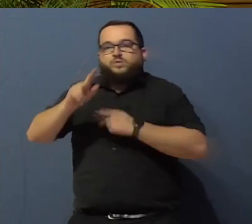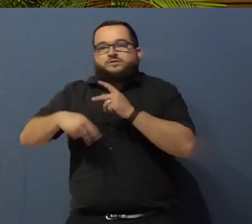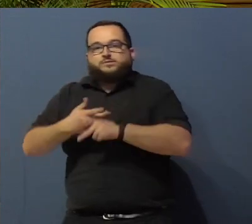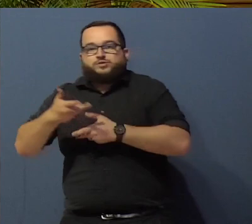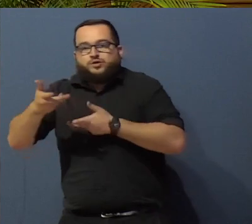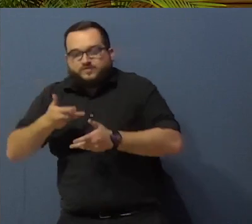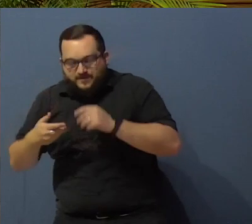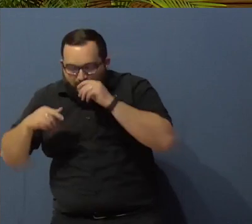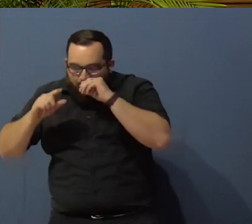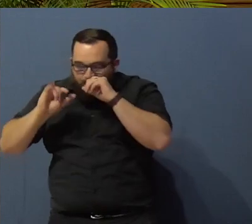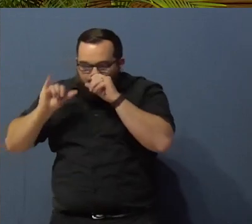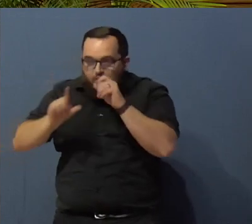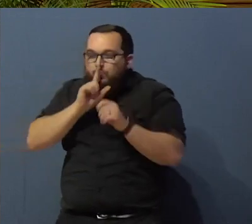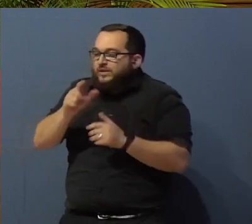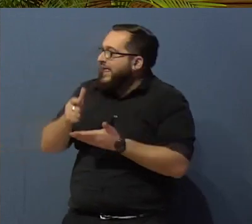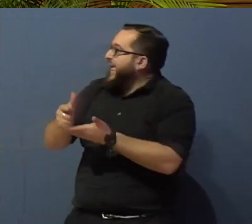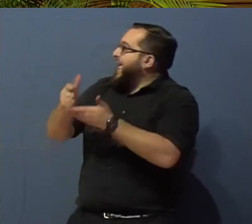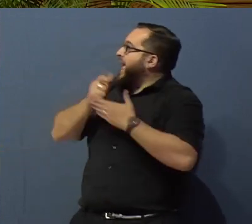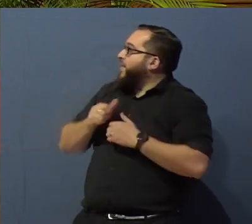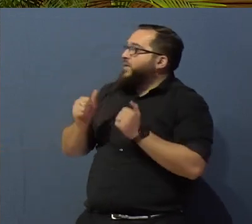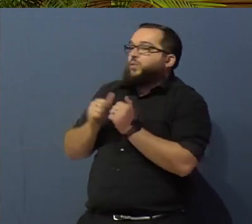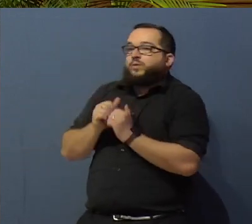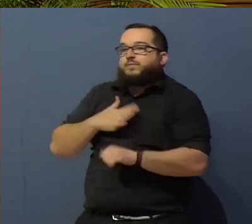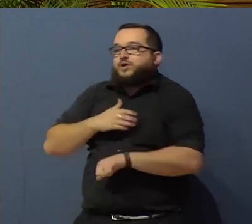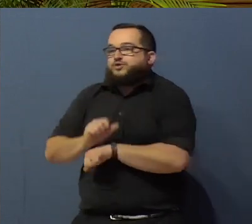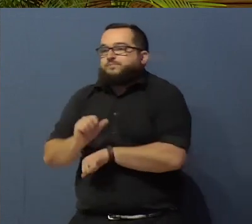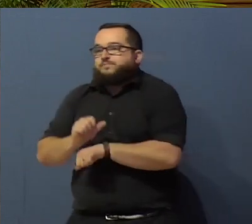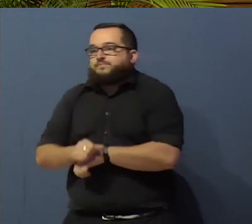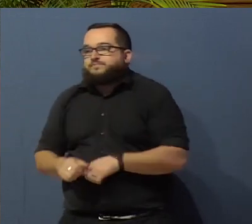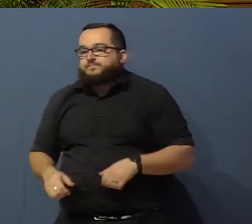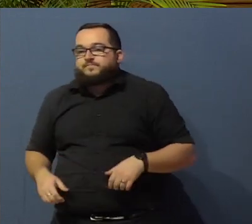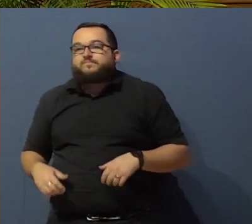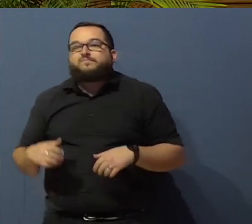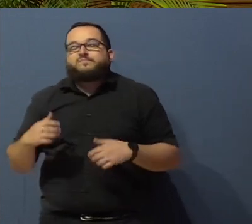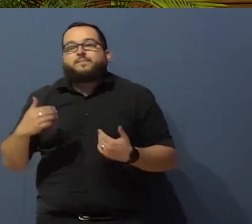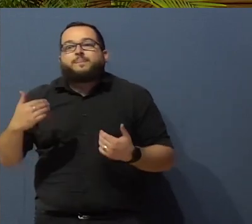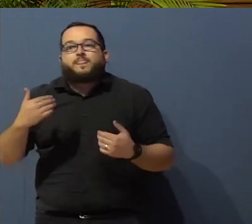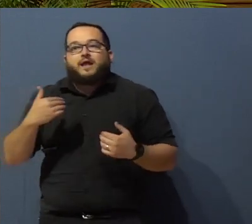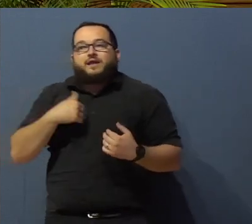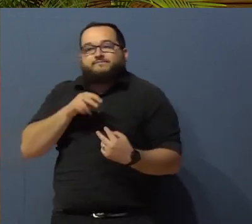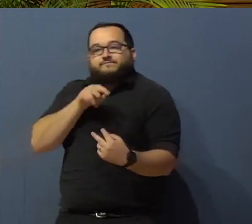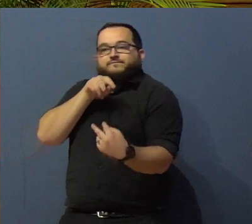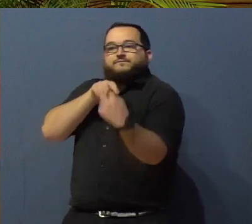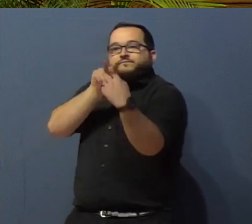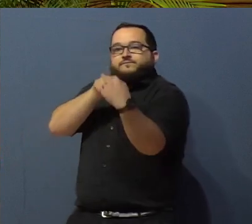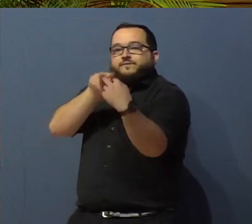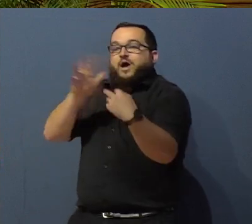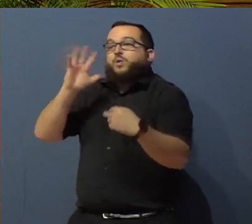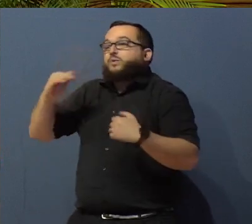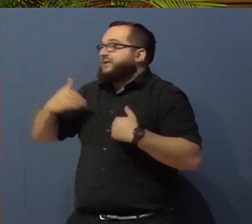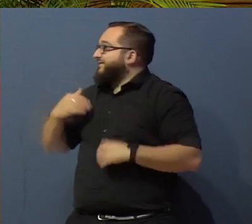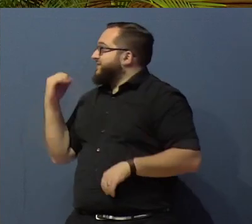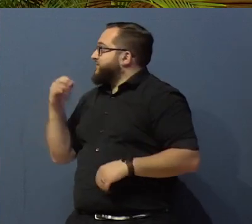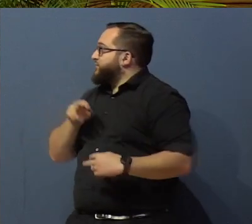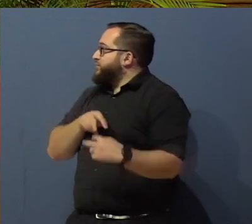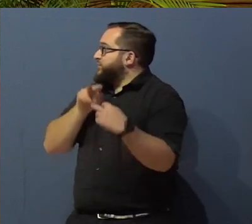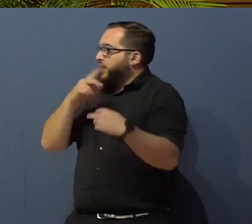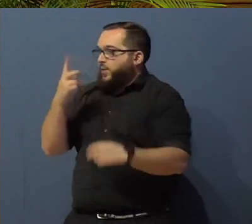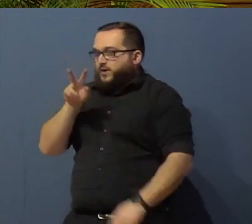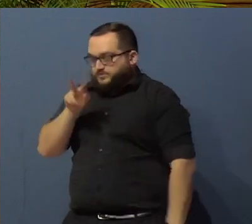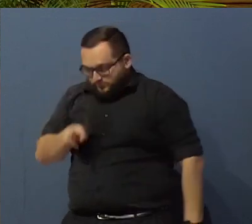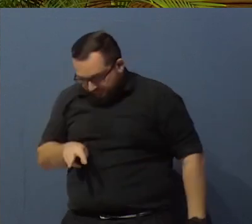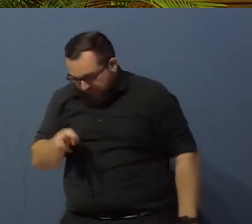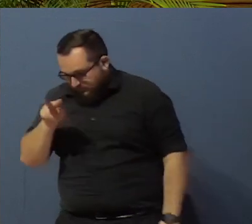This has really helped me with employment. And have eye contact. I used to have zero eye contact. I'd look down.